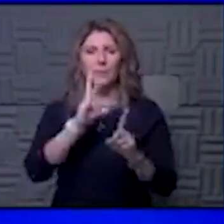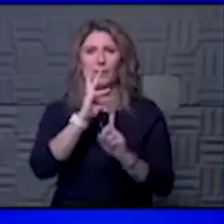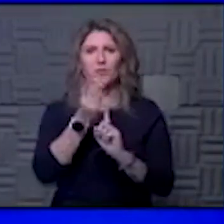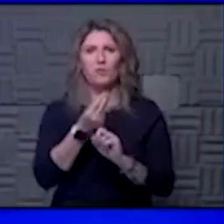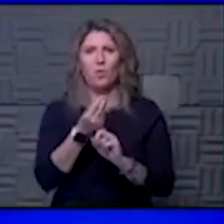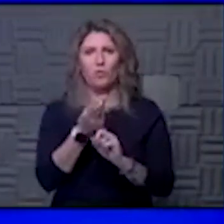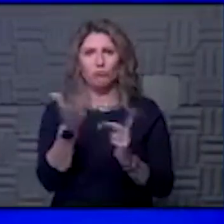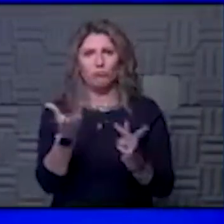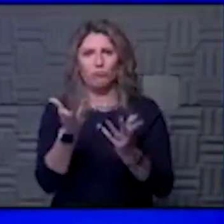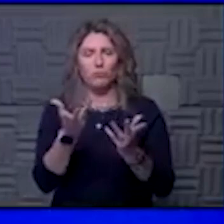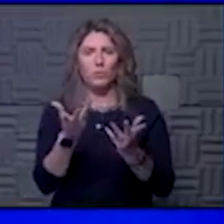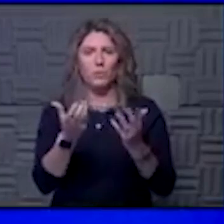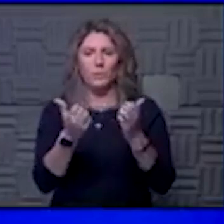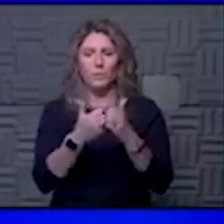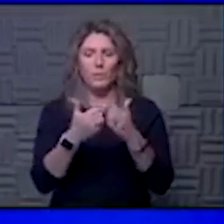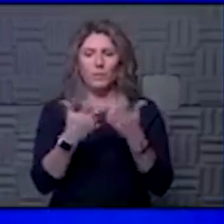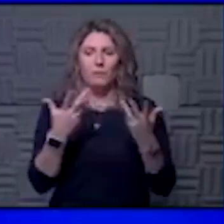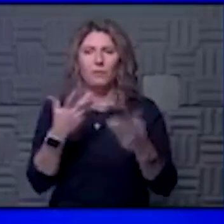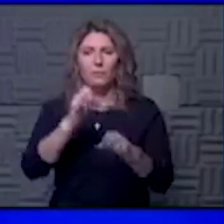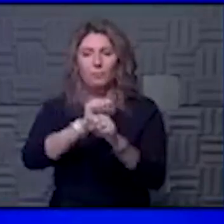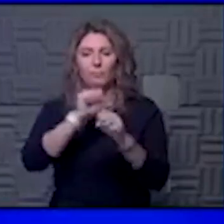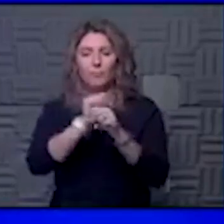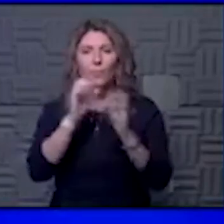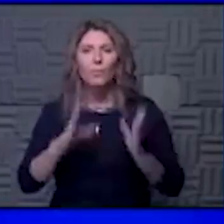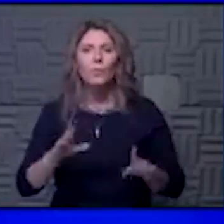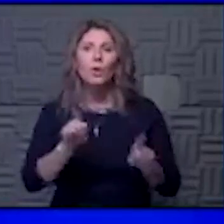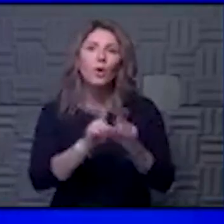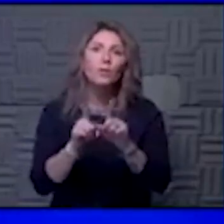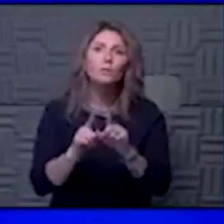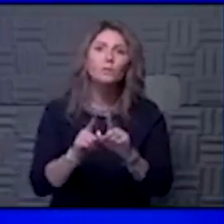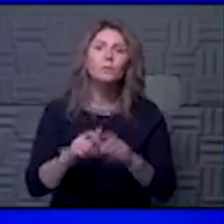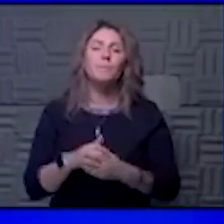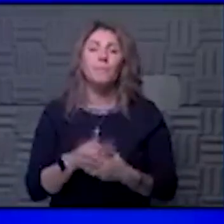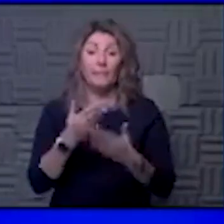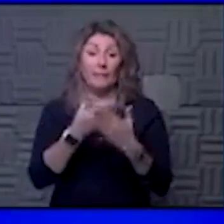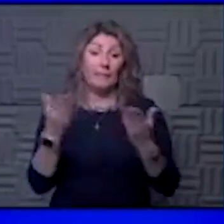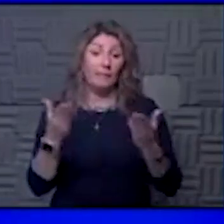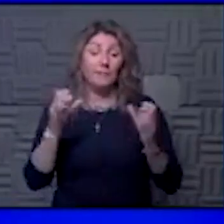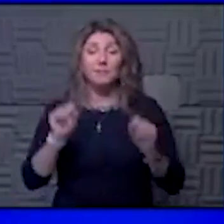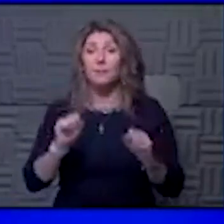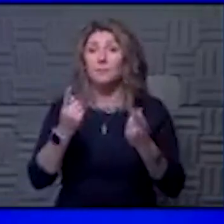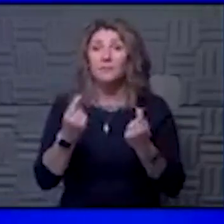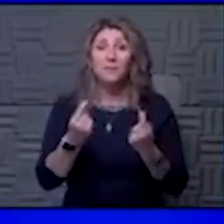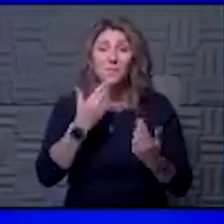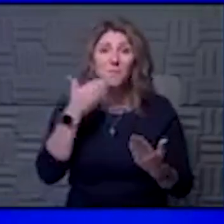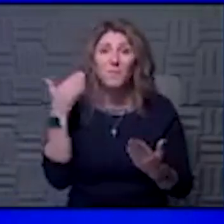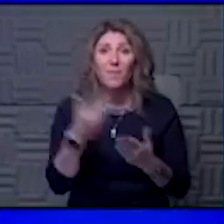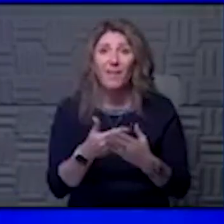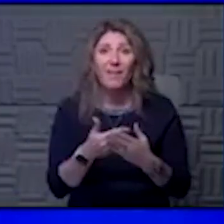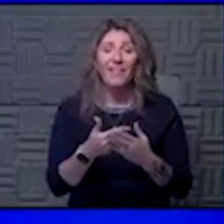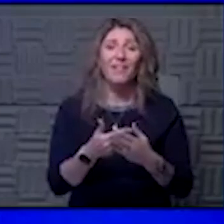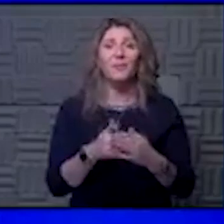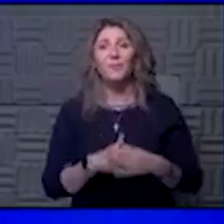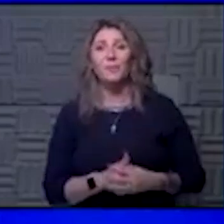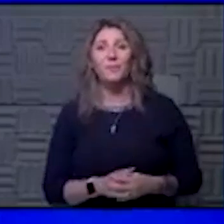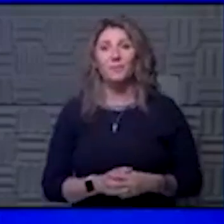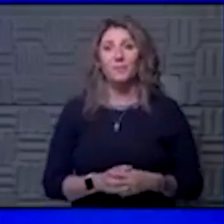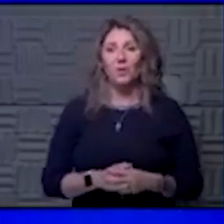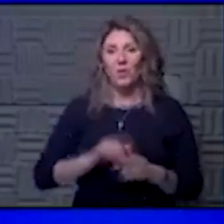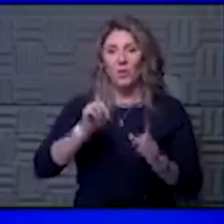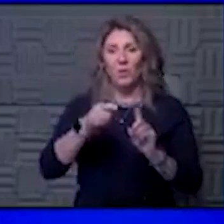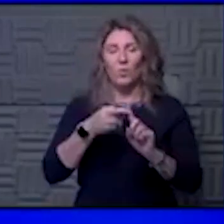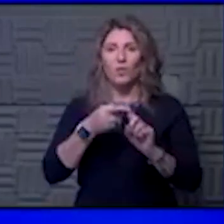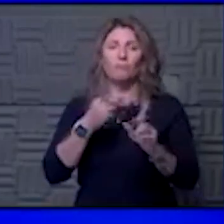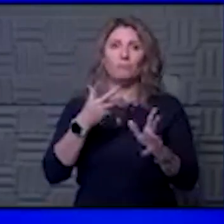with the employees as well. Because we know that things can be done very well when you're forward